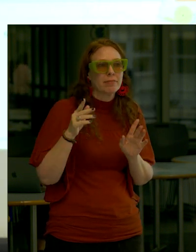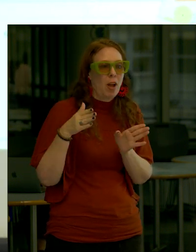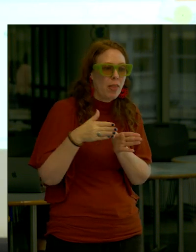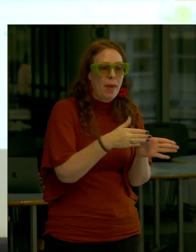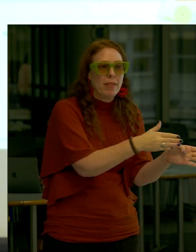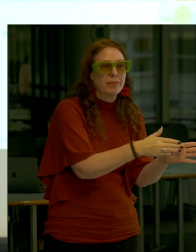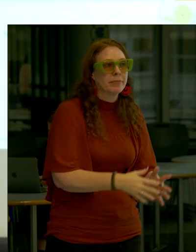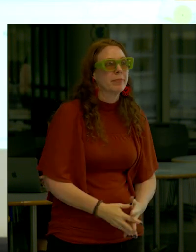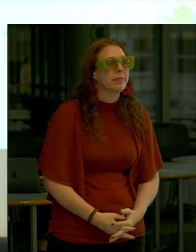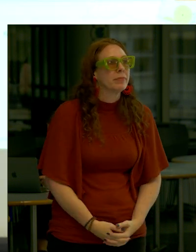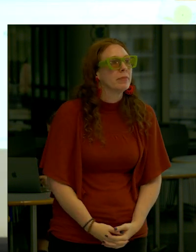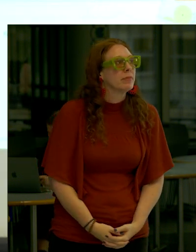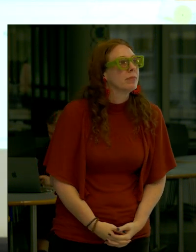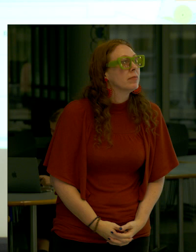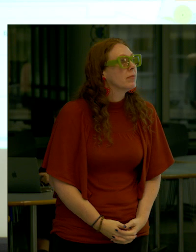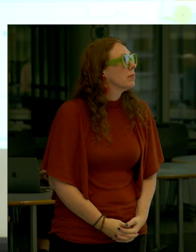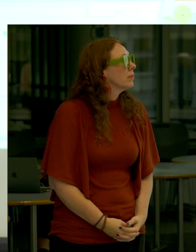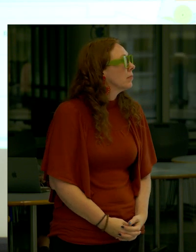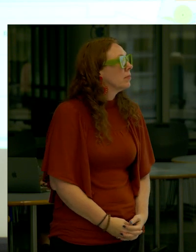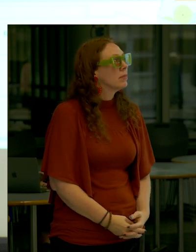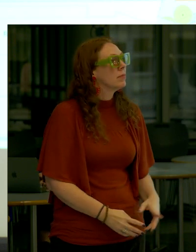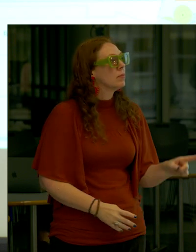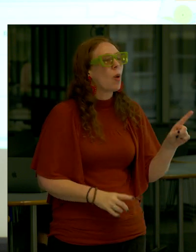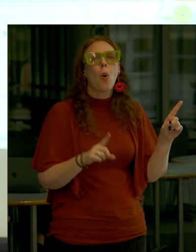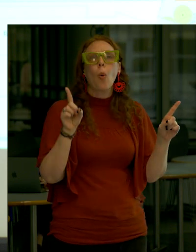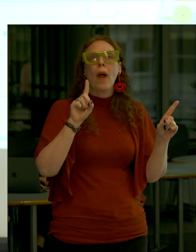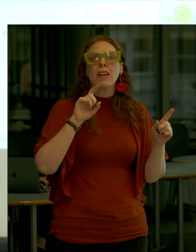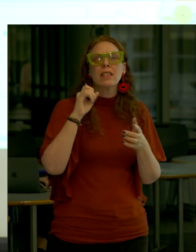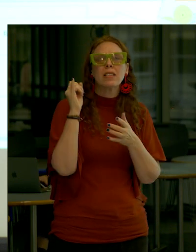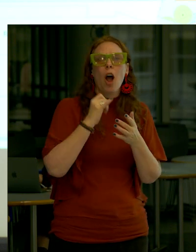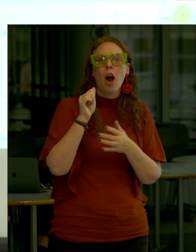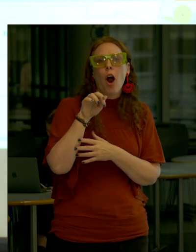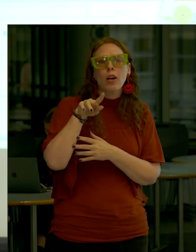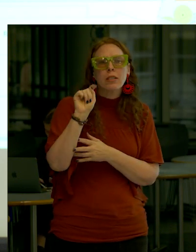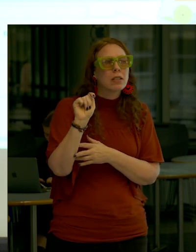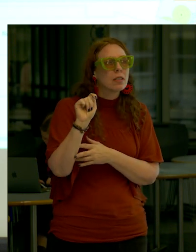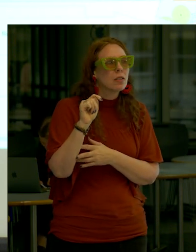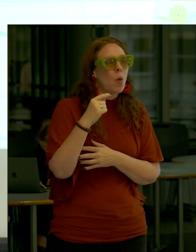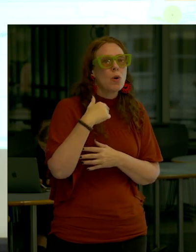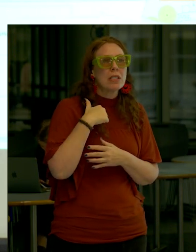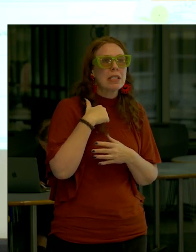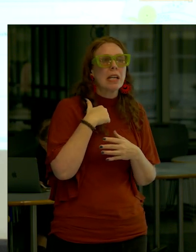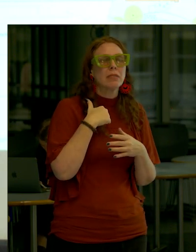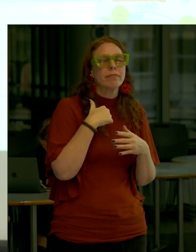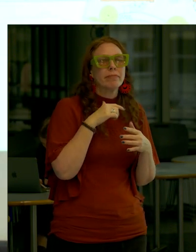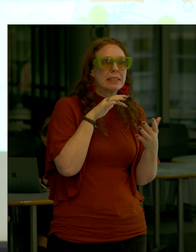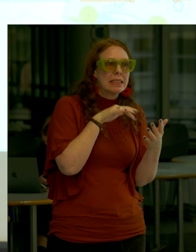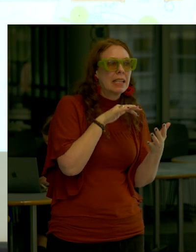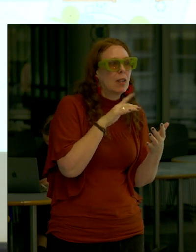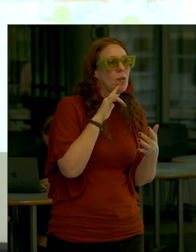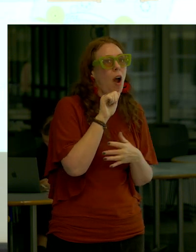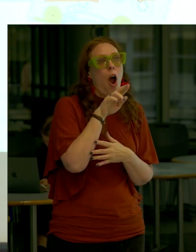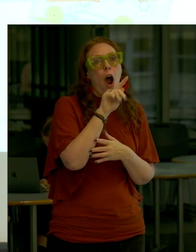then art Where is the art? We're still undergoing studies for the art We know that the